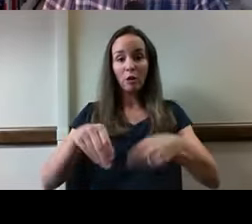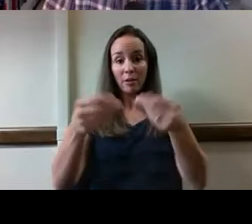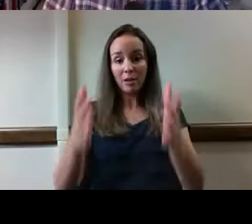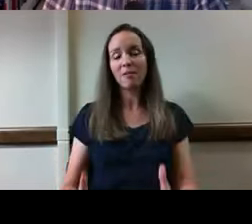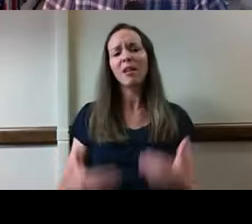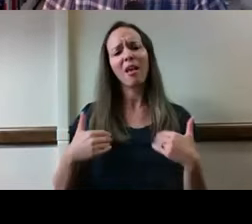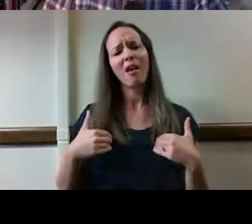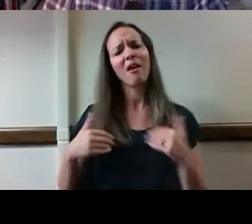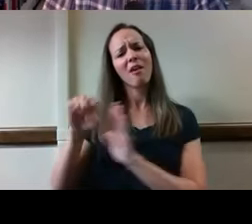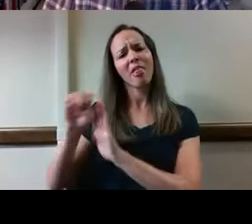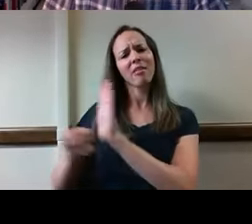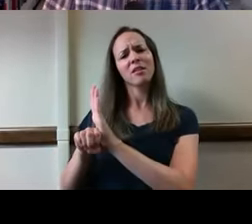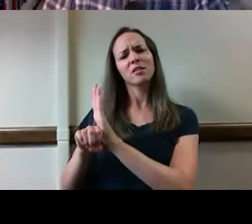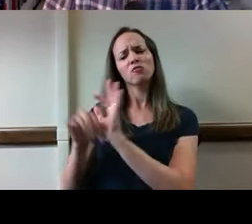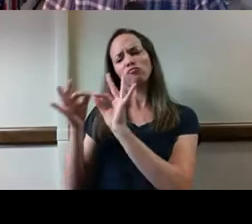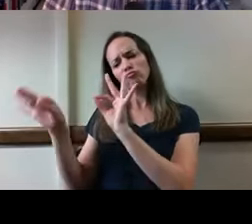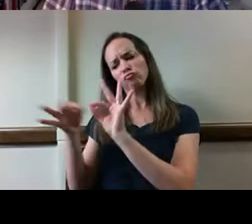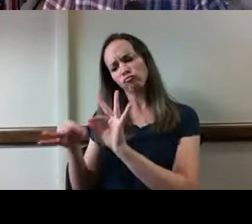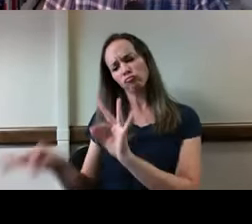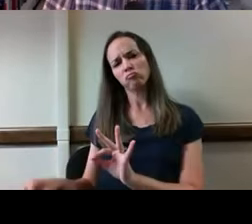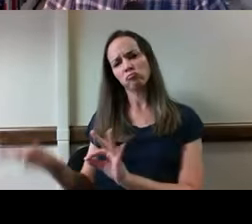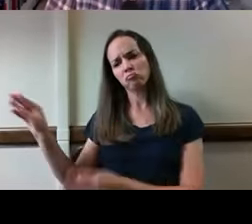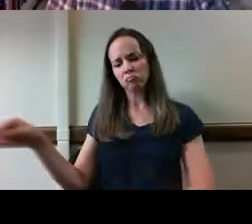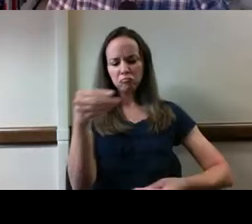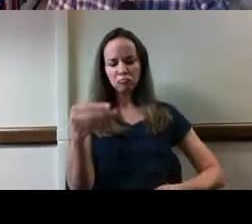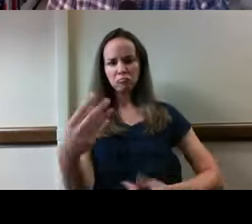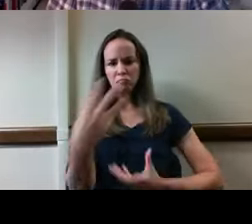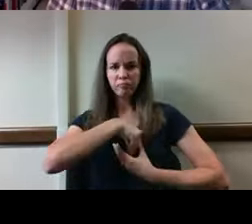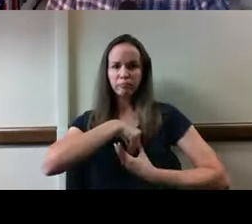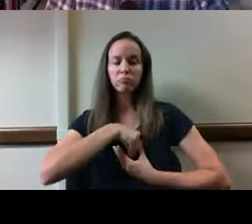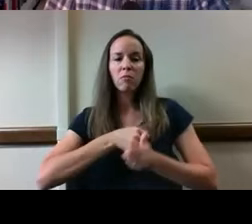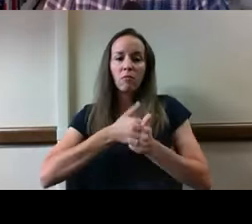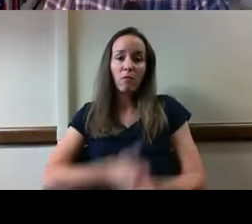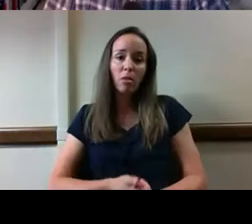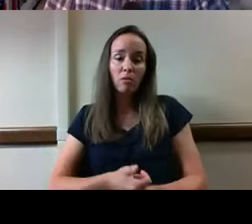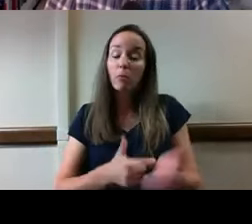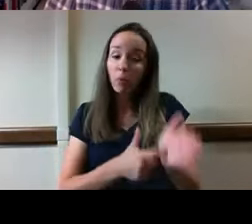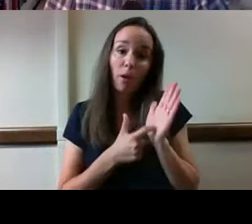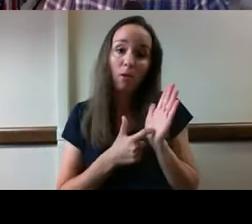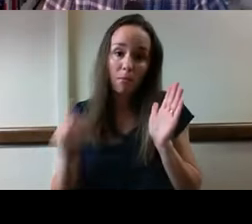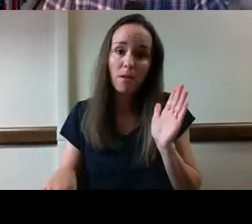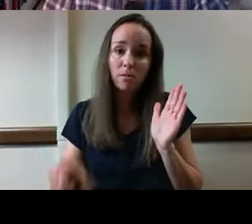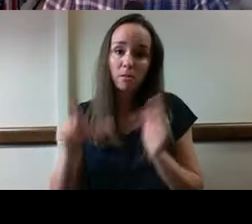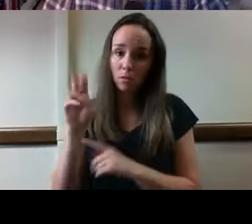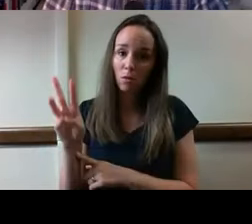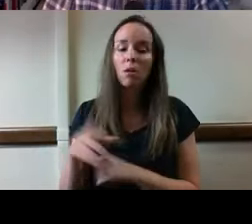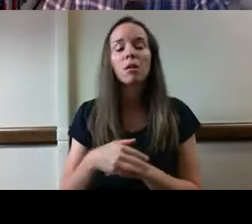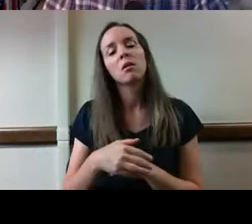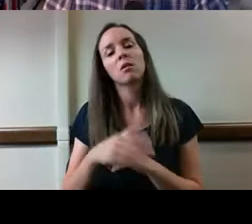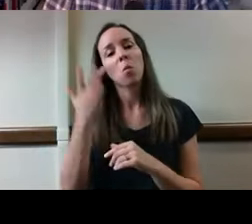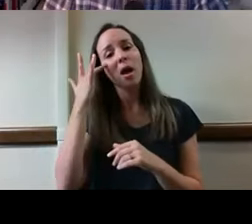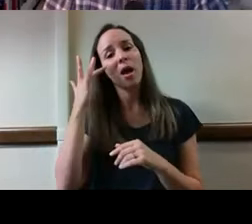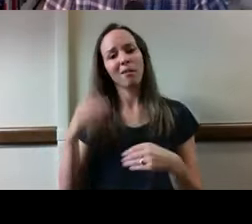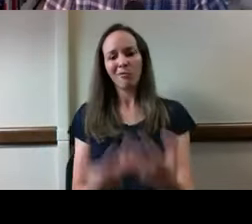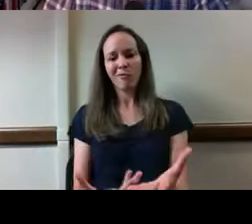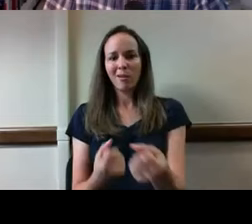guidelines that we are led to follow, that we are asked to follow, that we're required to follow to provide the supports that